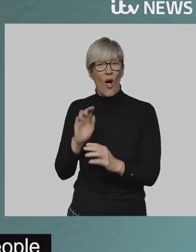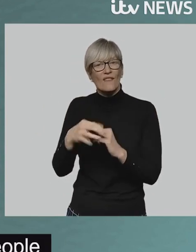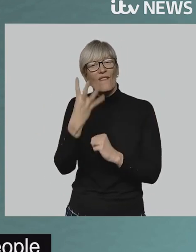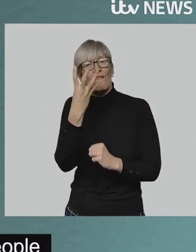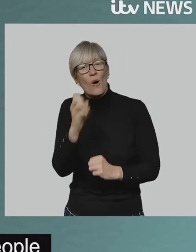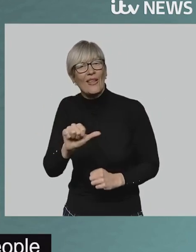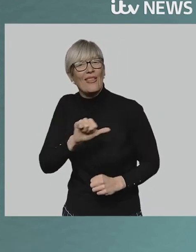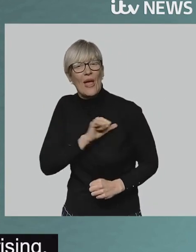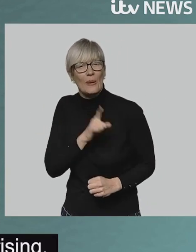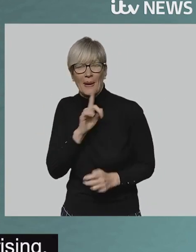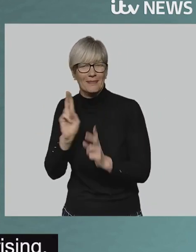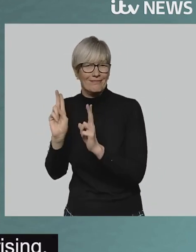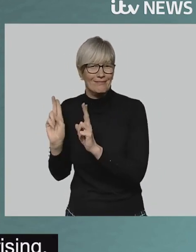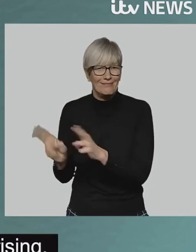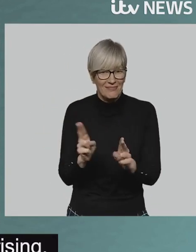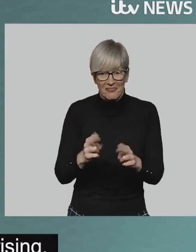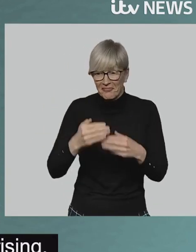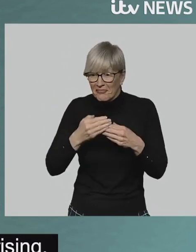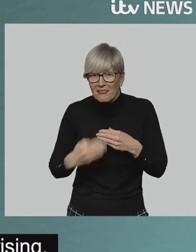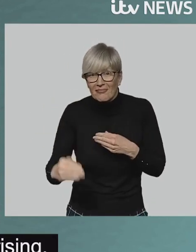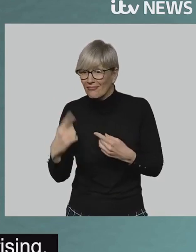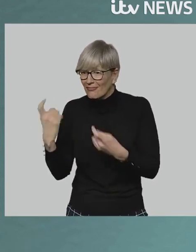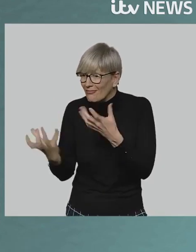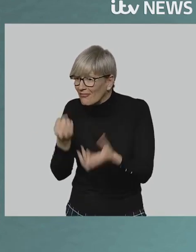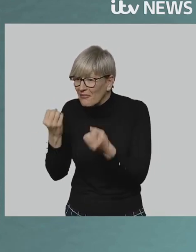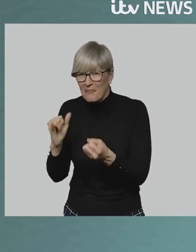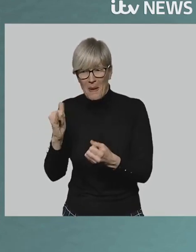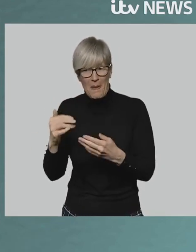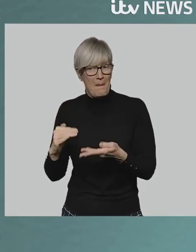died in the disaster, with the number still rising.